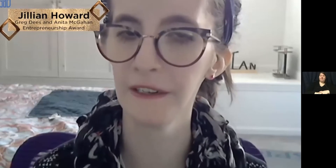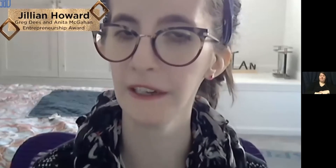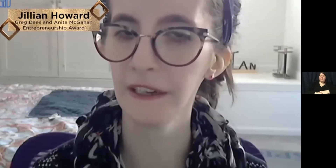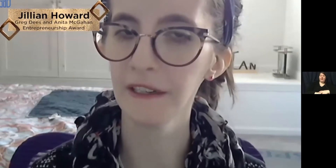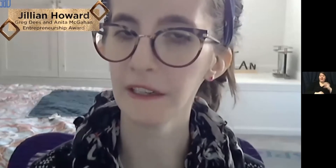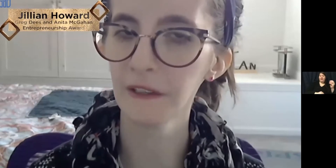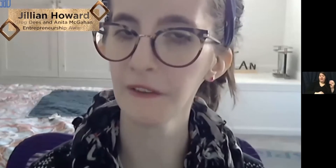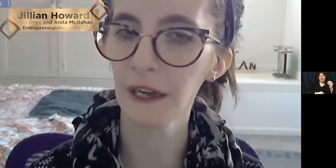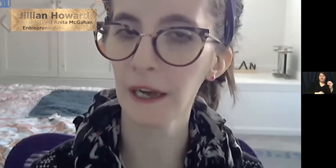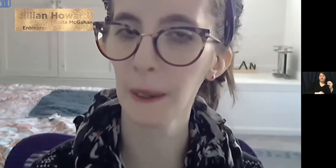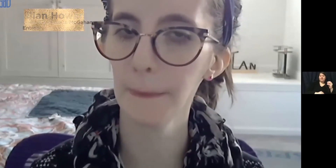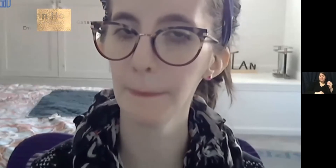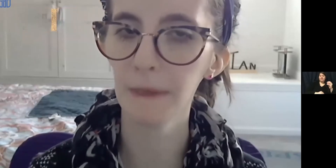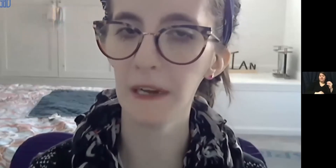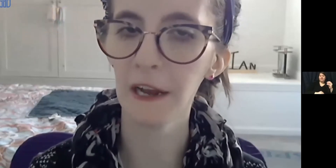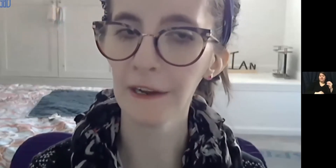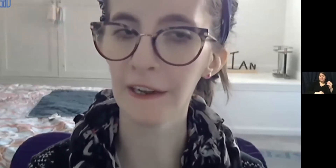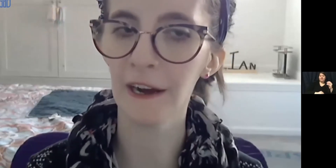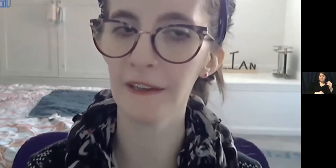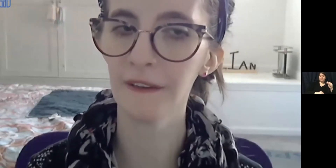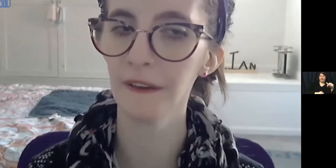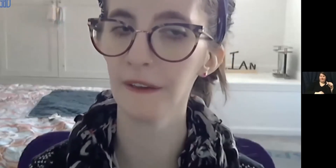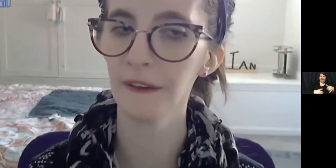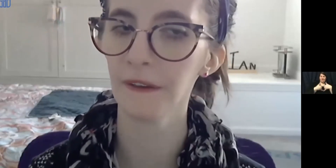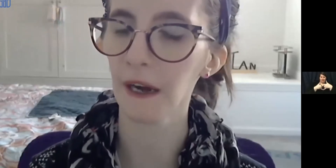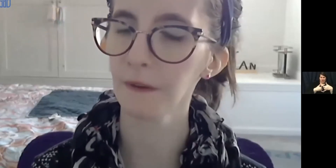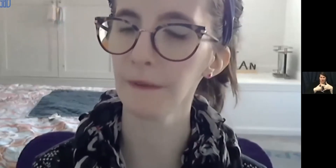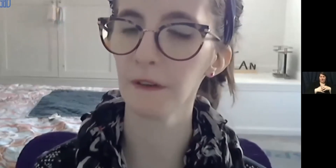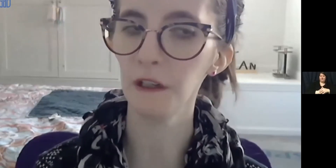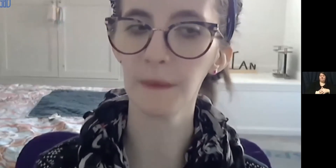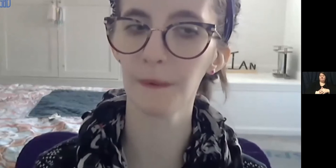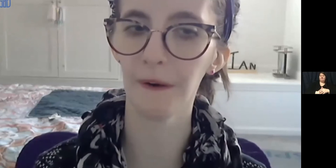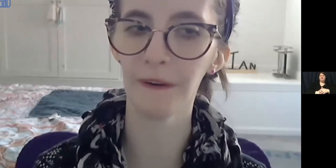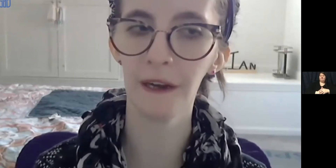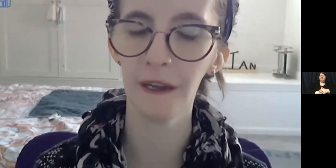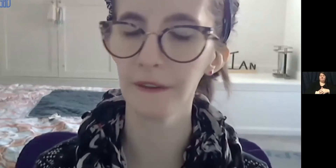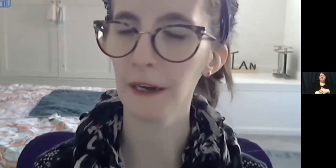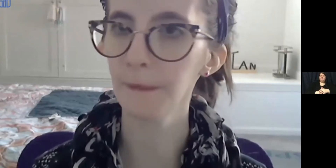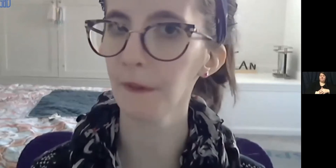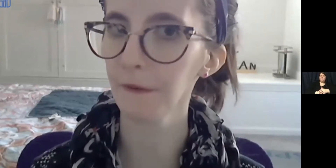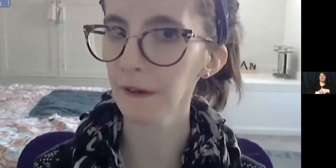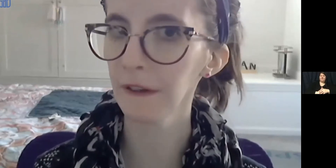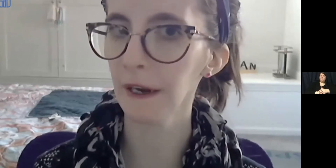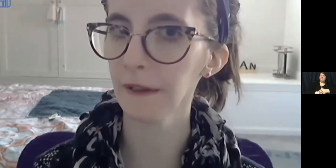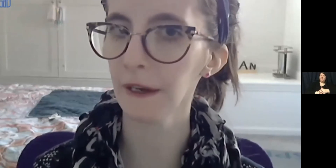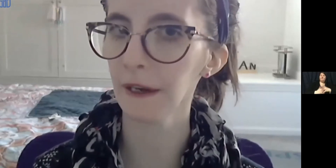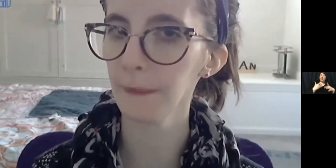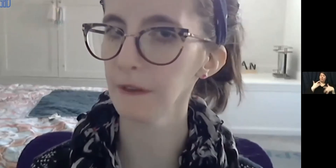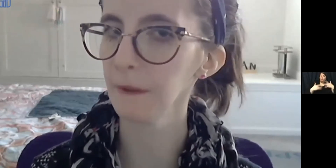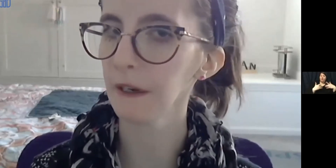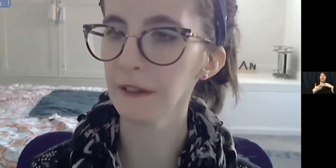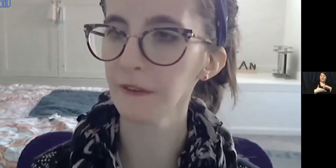Anita McGannan Entrepreneurship Award. I am thrilled that